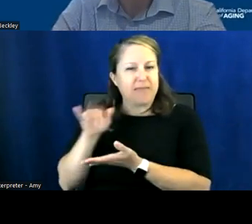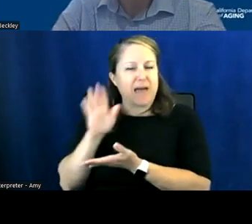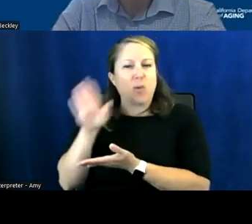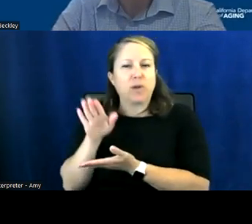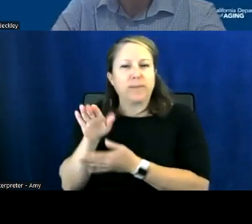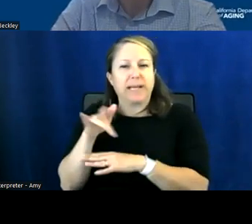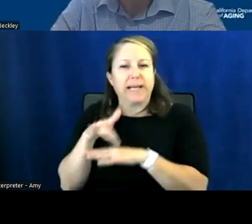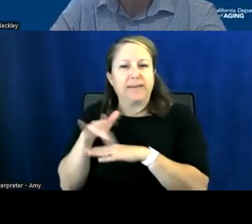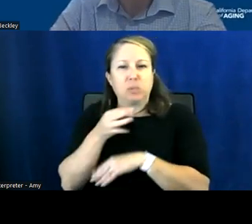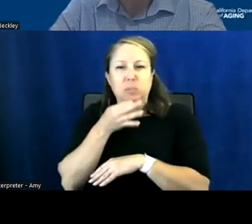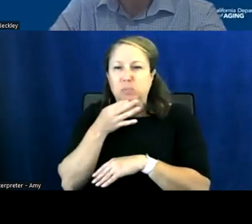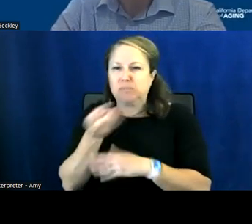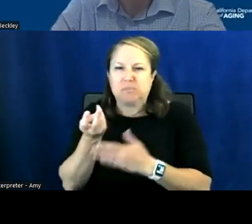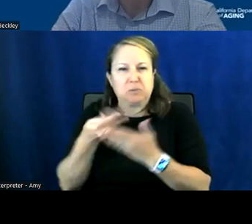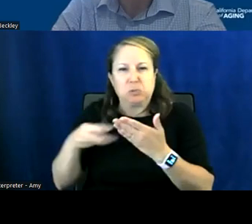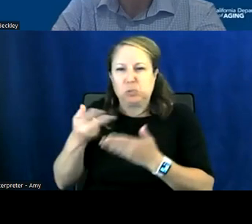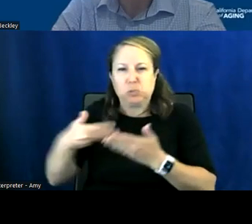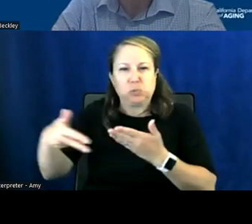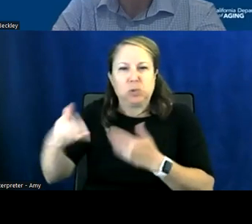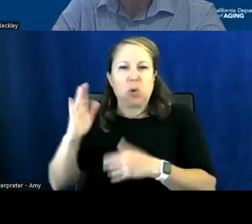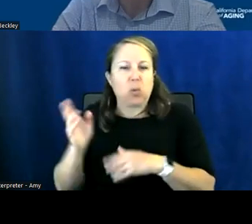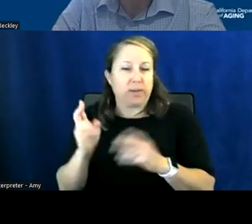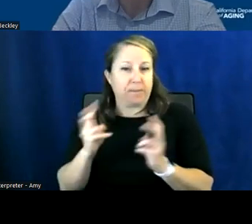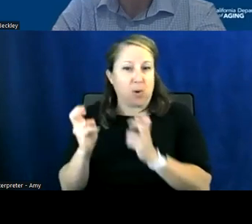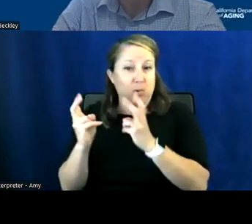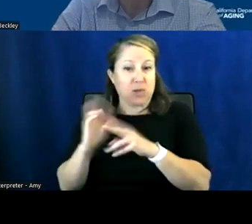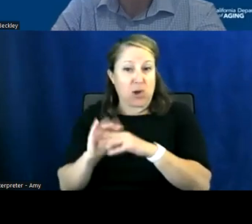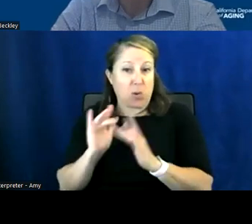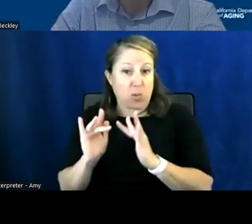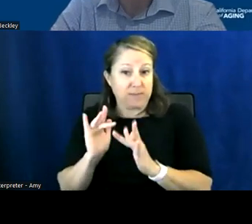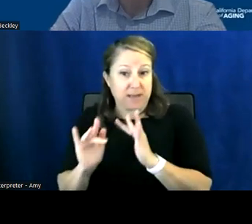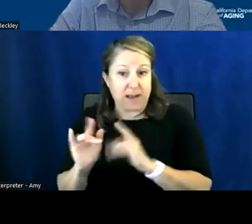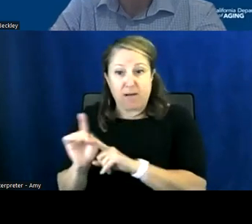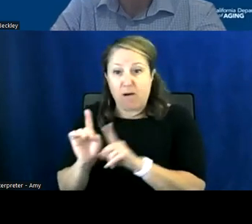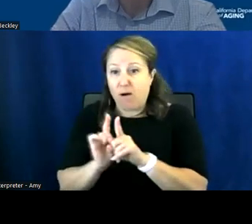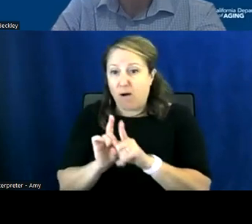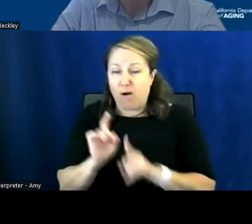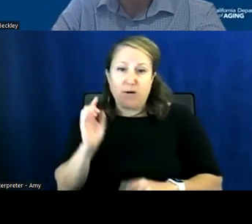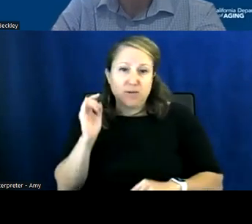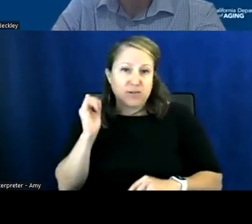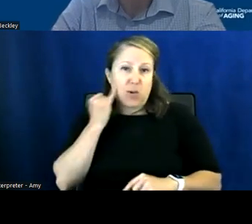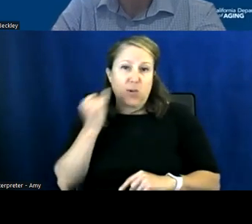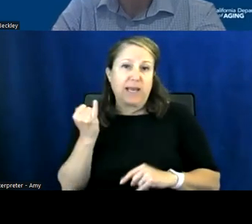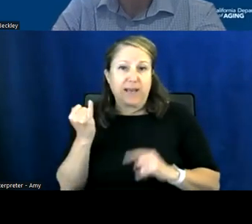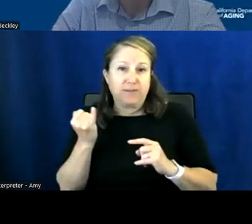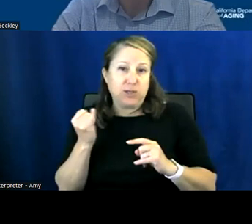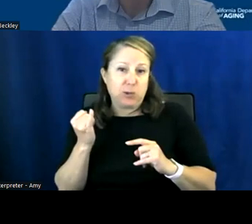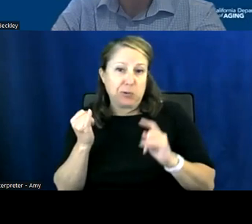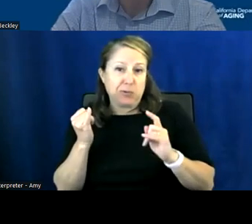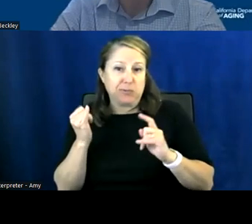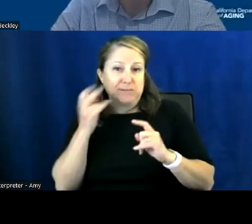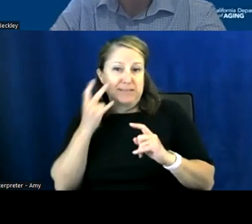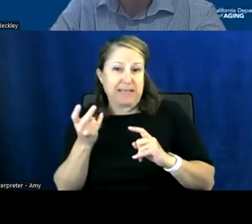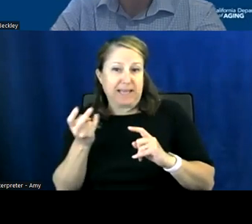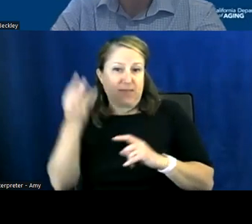be posted on our website um and it'll also be posted if you keep up to date with the um upcoming cda events that go out weekly on fridays